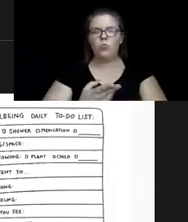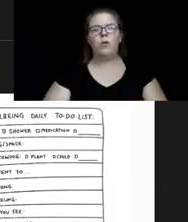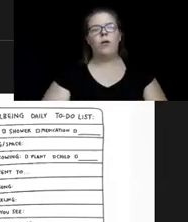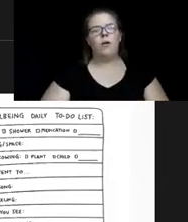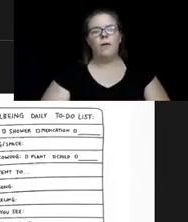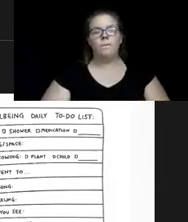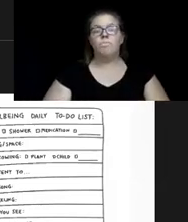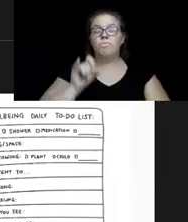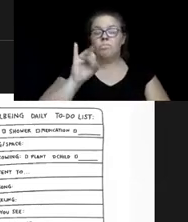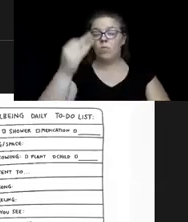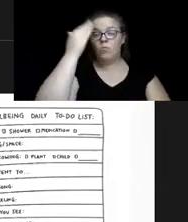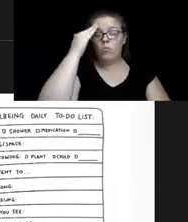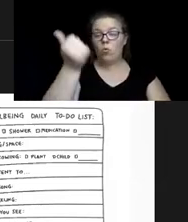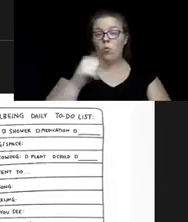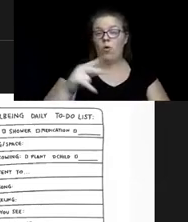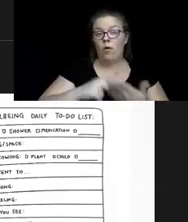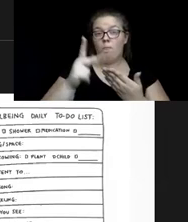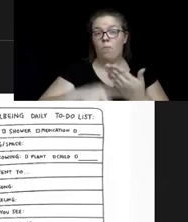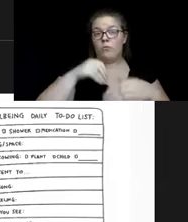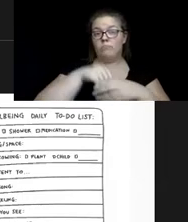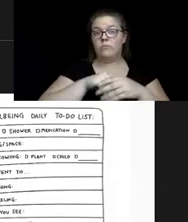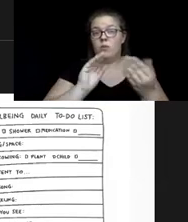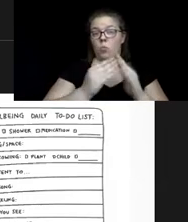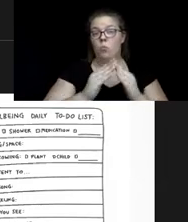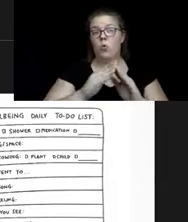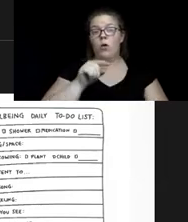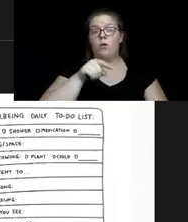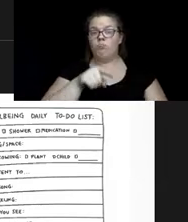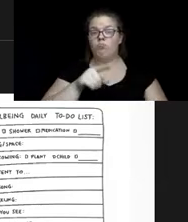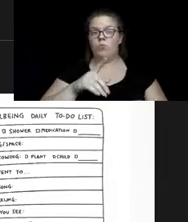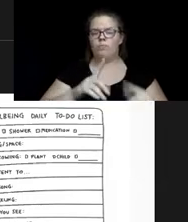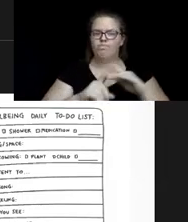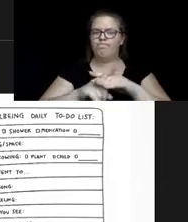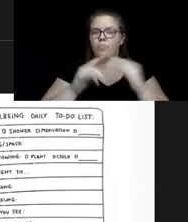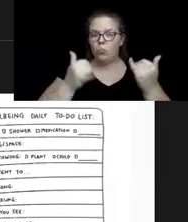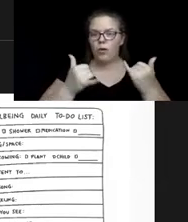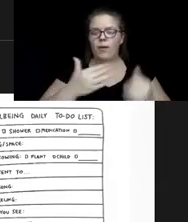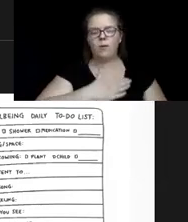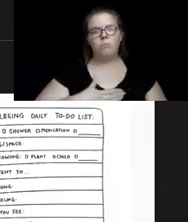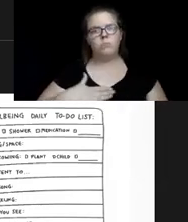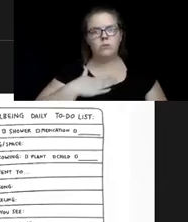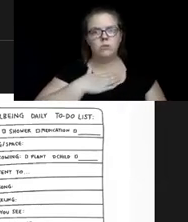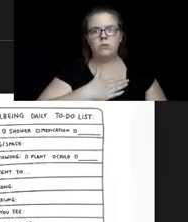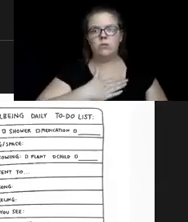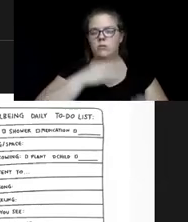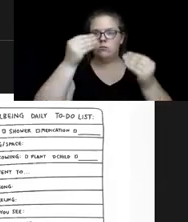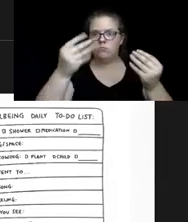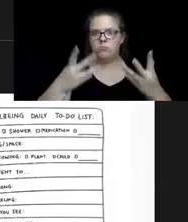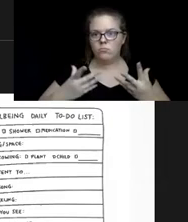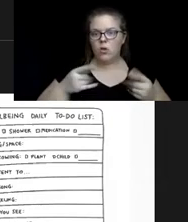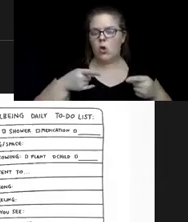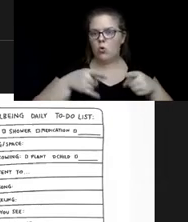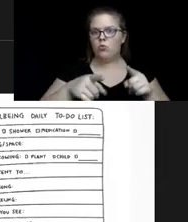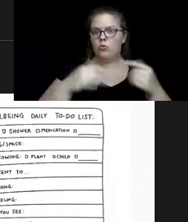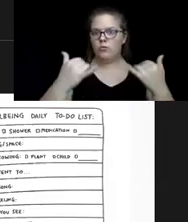If you know of any programs in the community that exist right now, please feel free to give input during this webinar